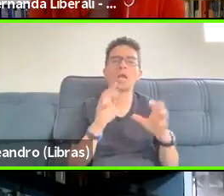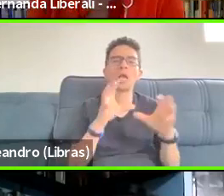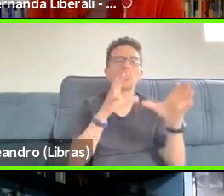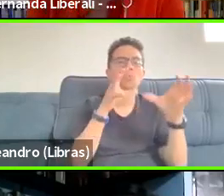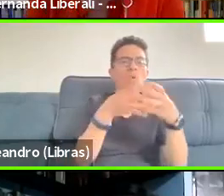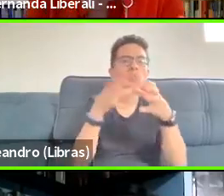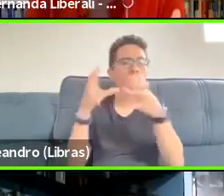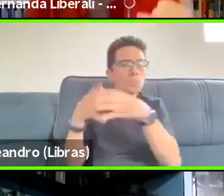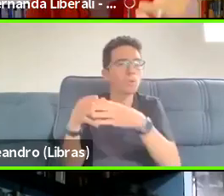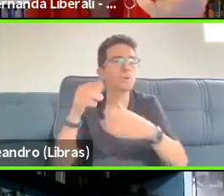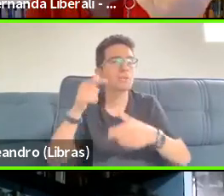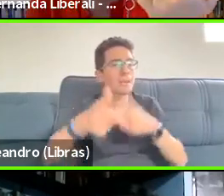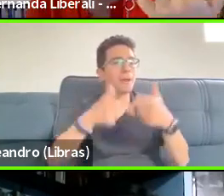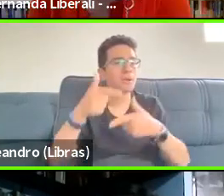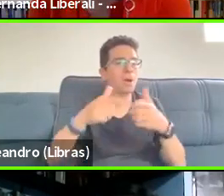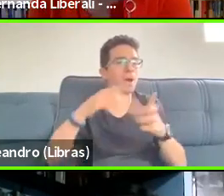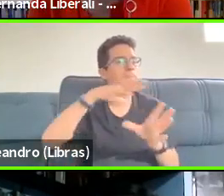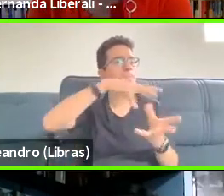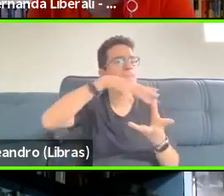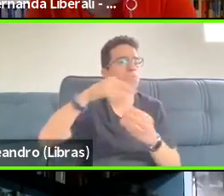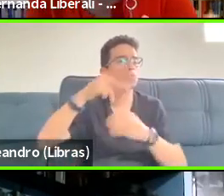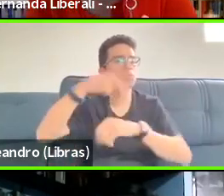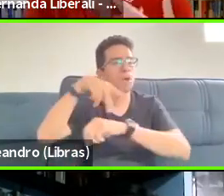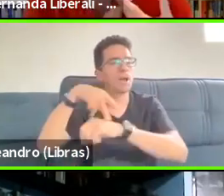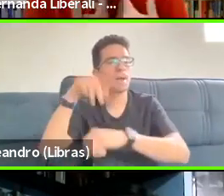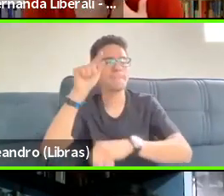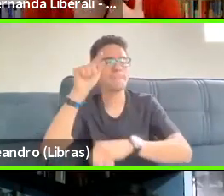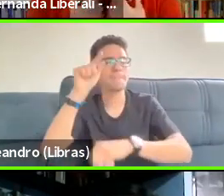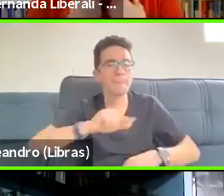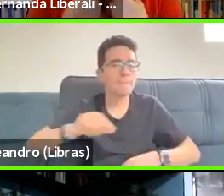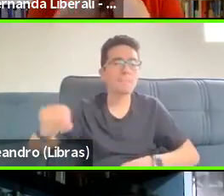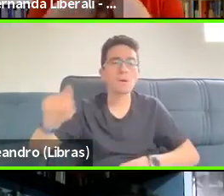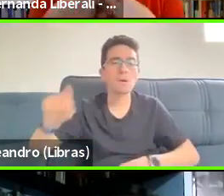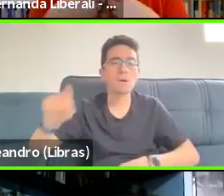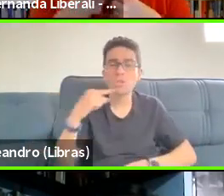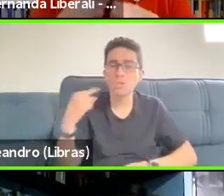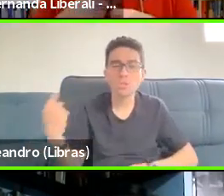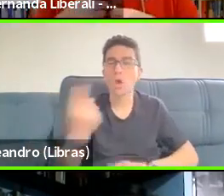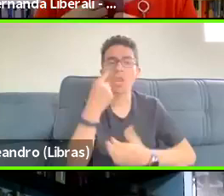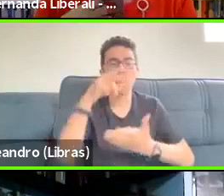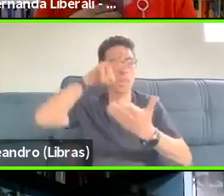to read what the other people write according to what we want.